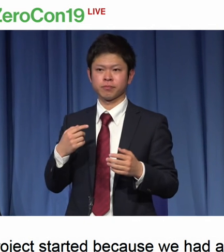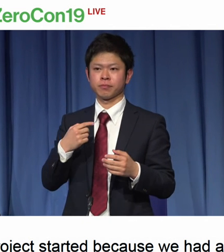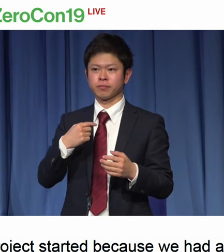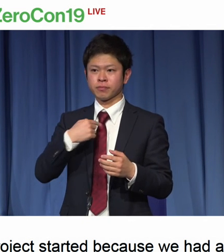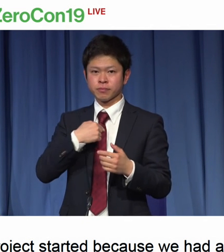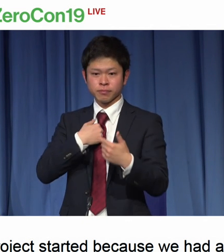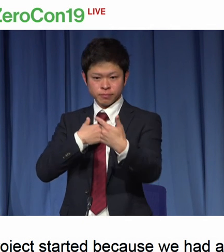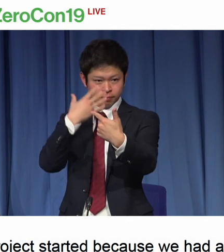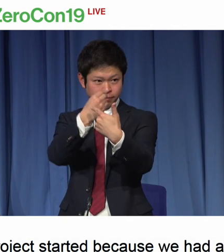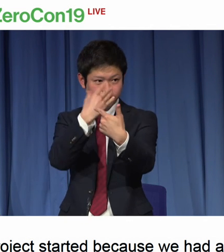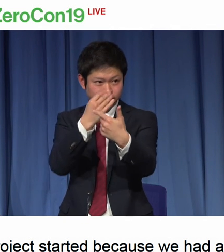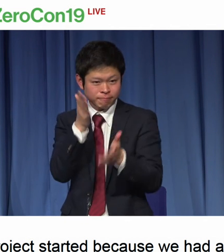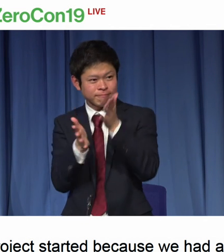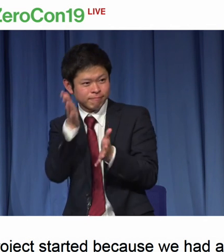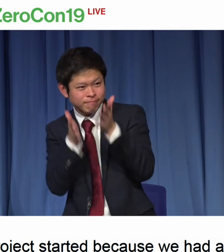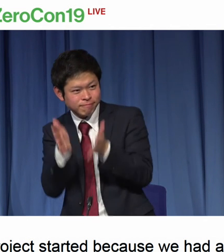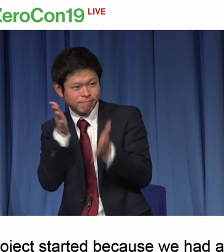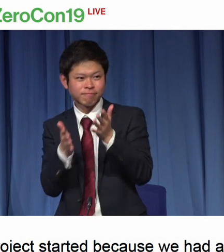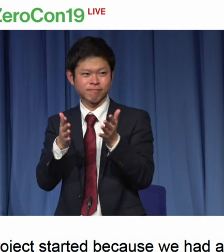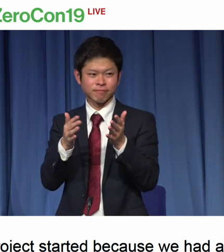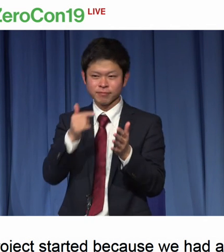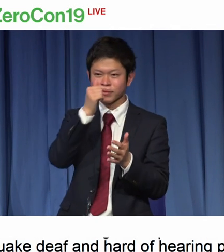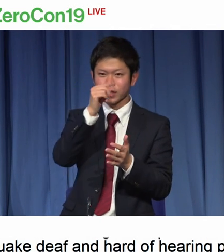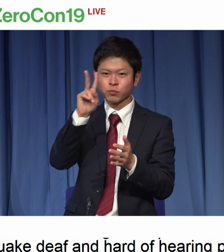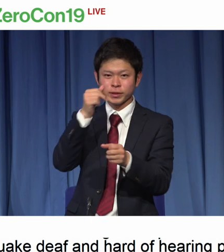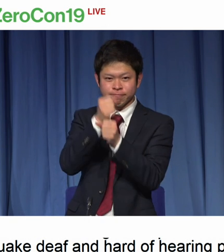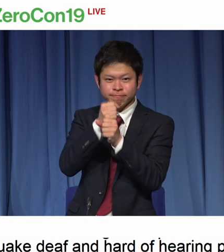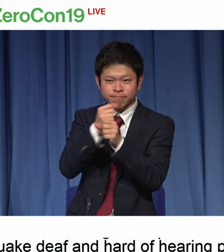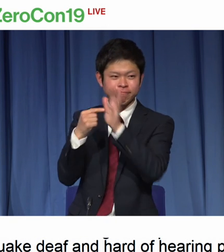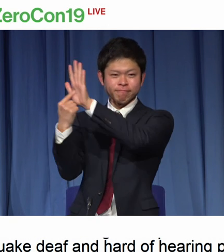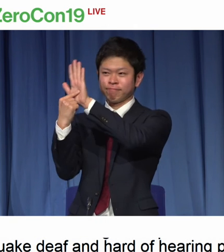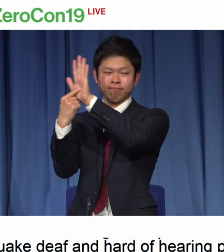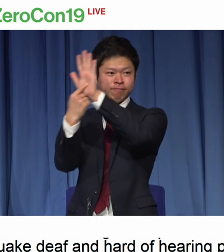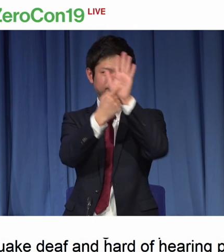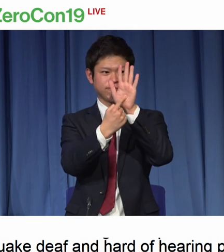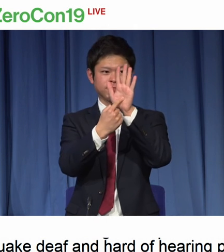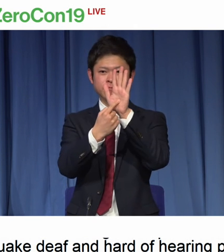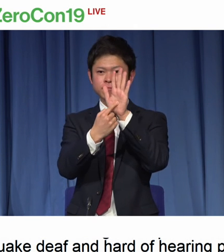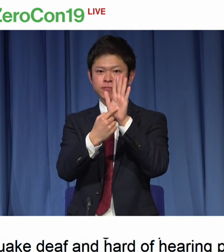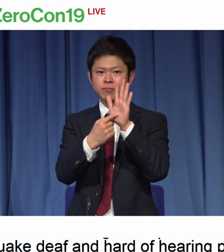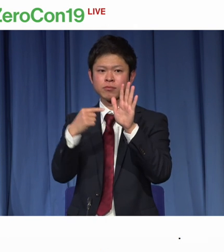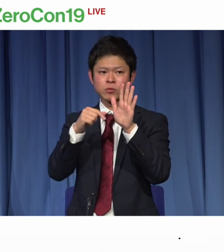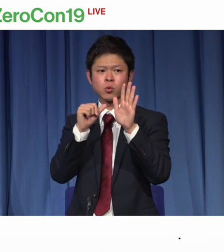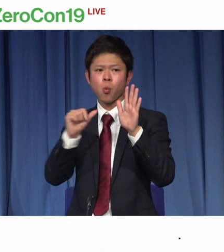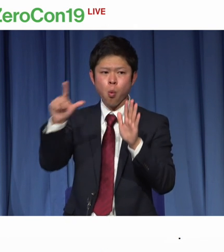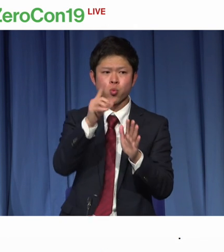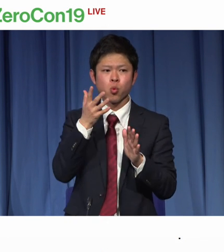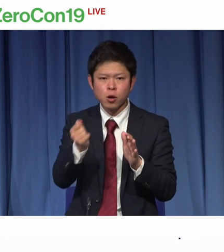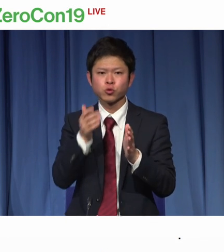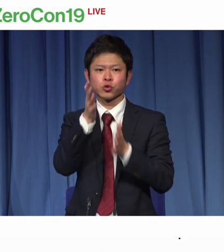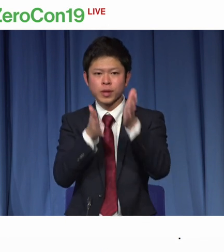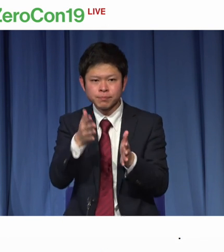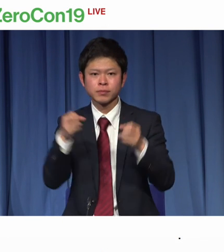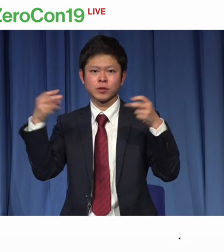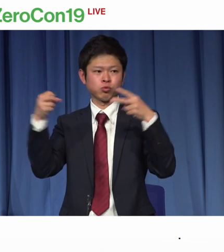Our business has two main components. First, we produce original